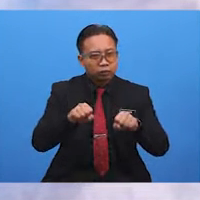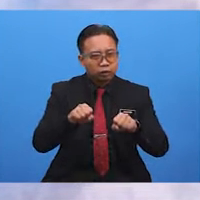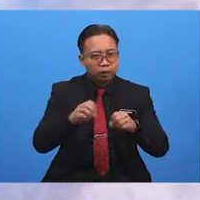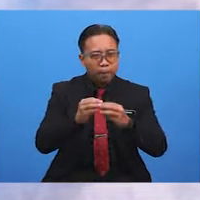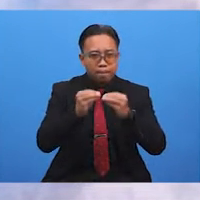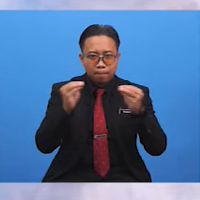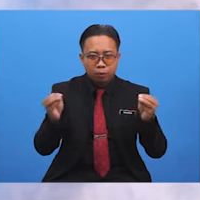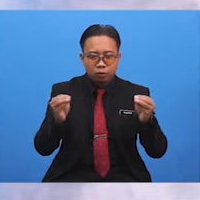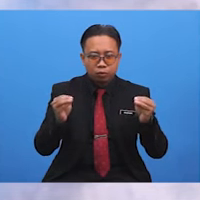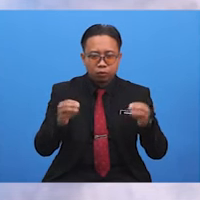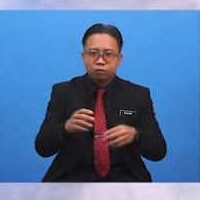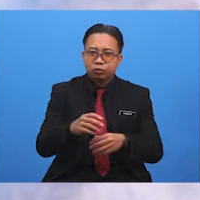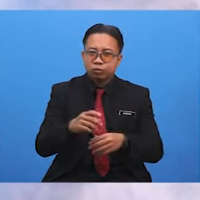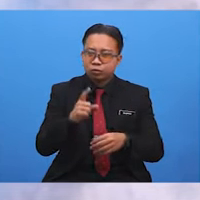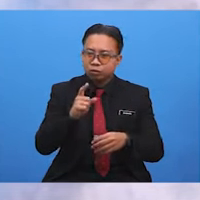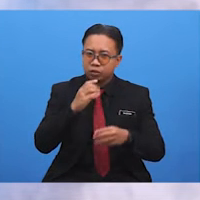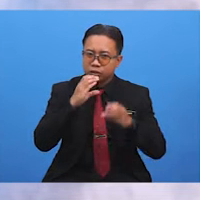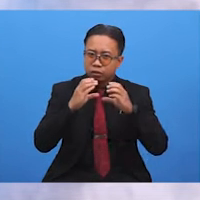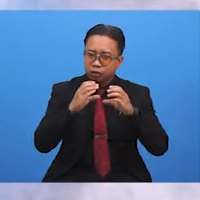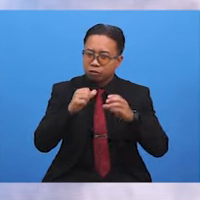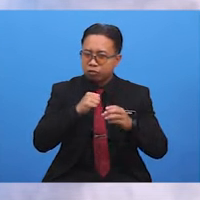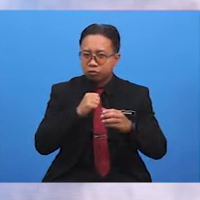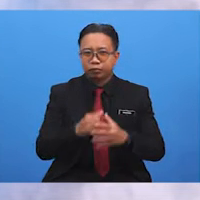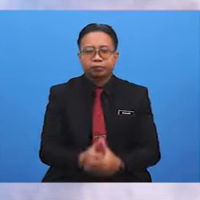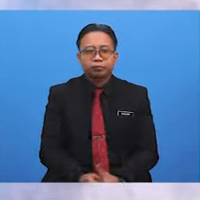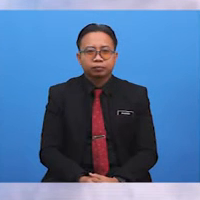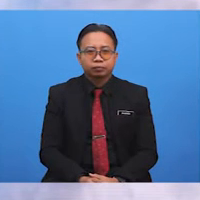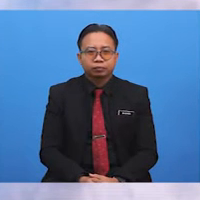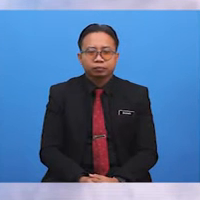can be more spontaneous In a speaking practice